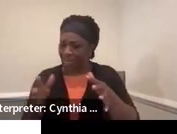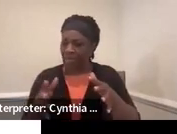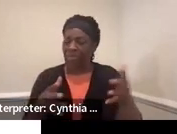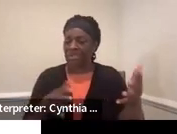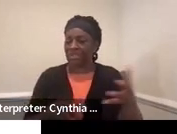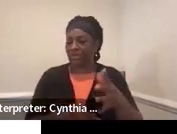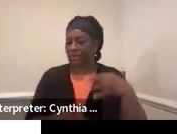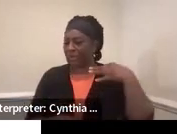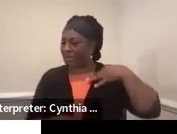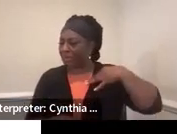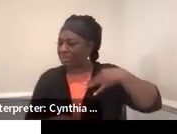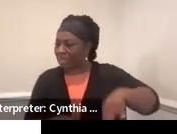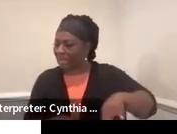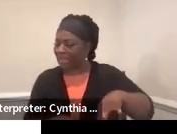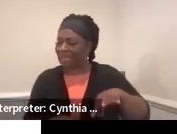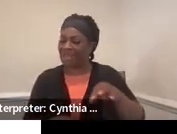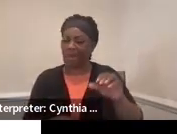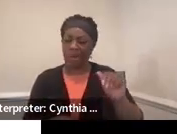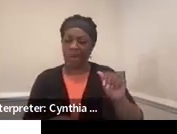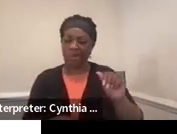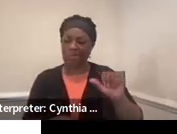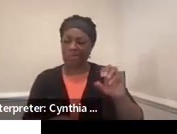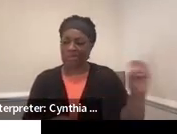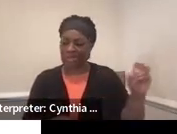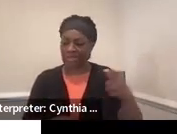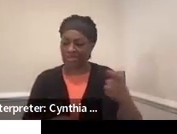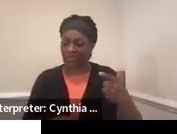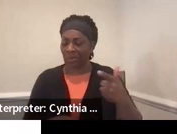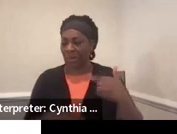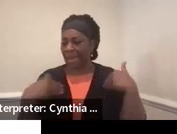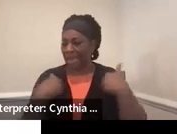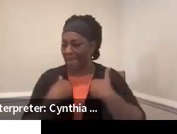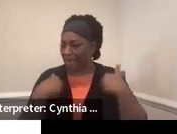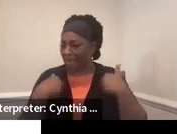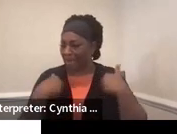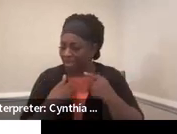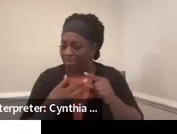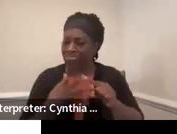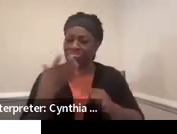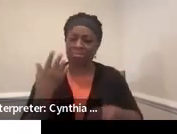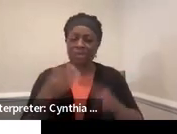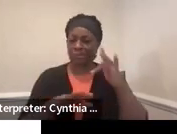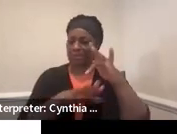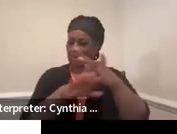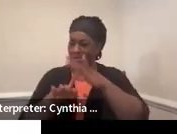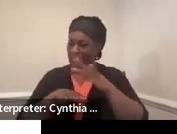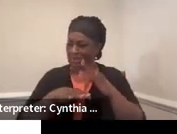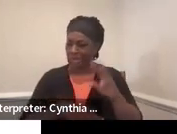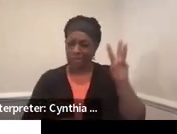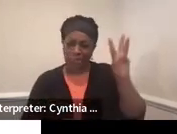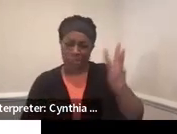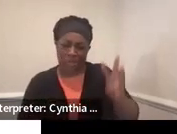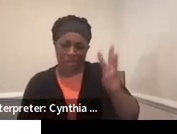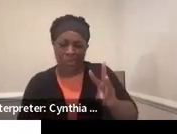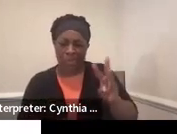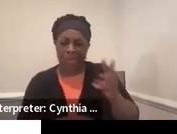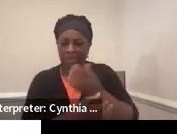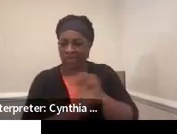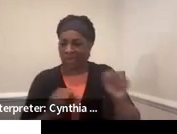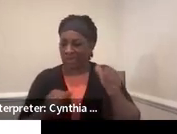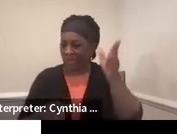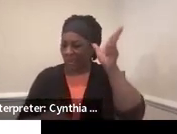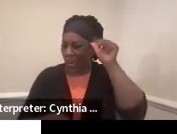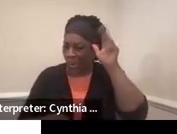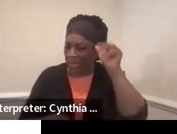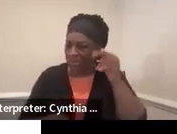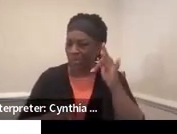Maine Association for Prevention of Cruelty with Animals. They're the place in Wyndham that have the rescue horses. We would go down